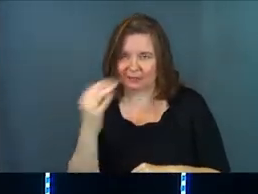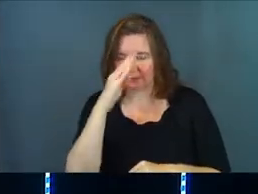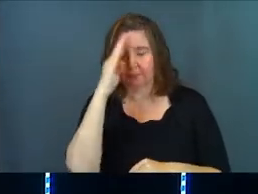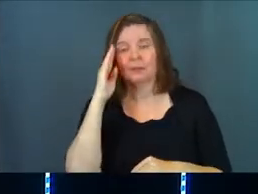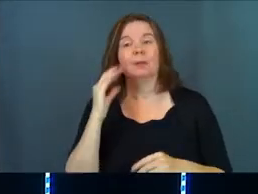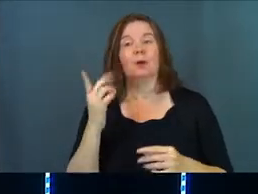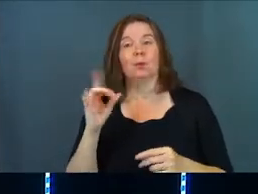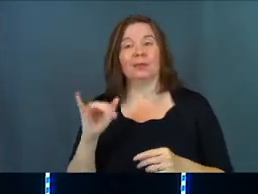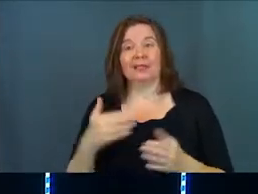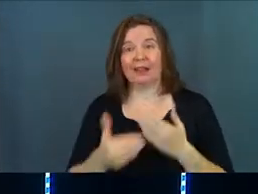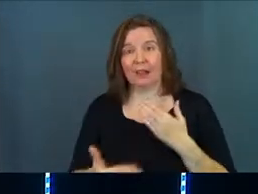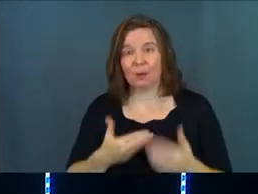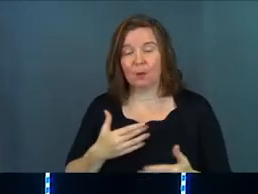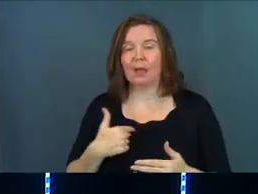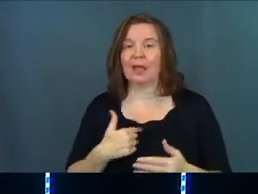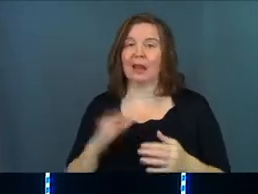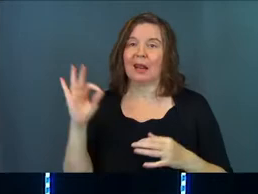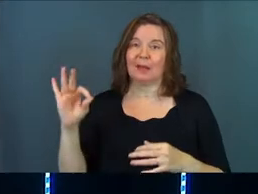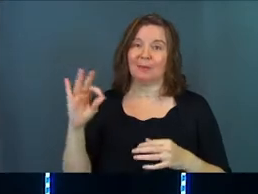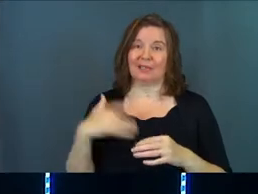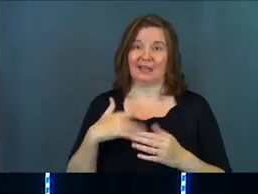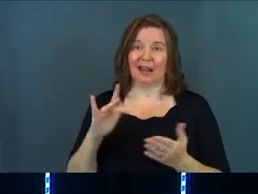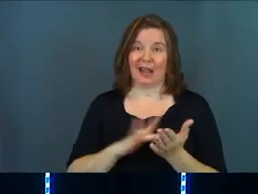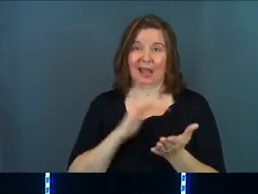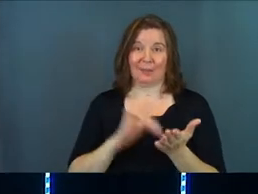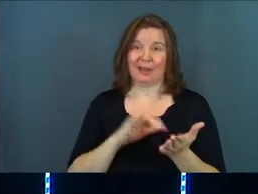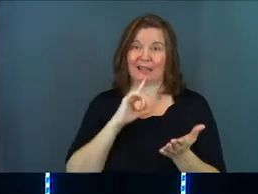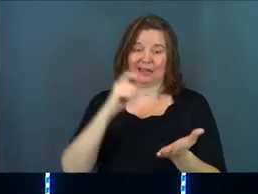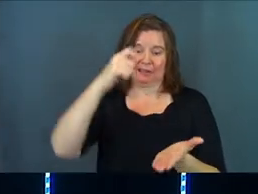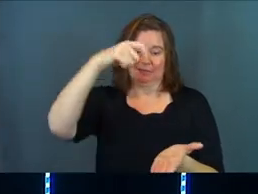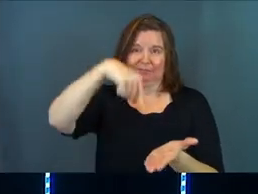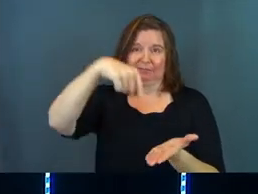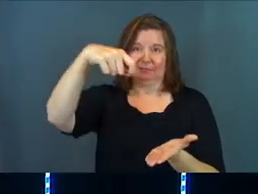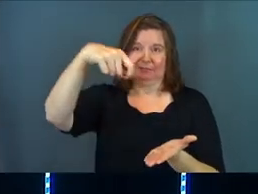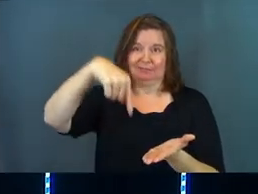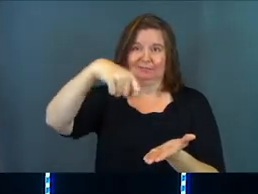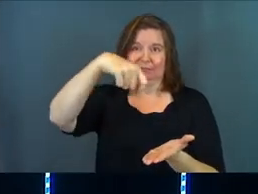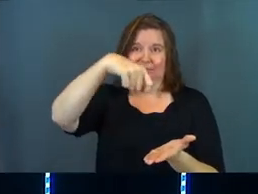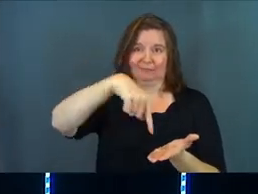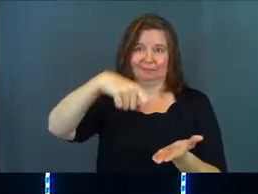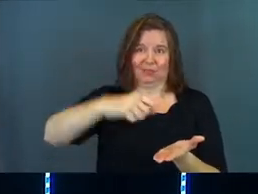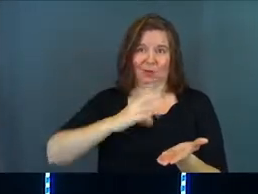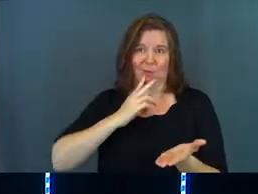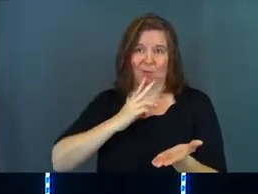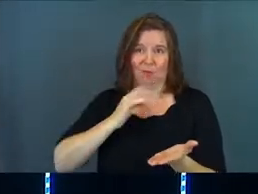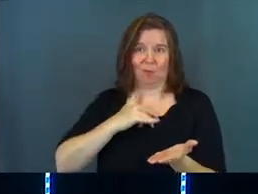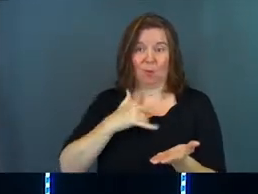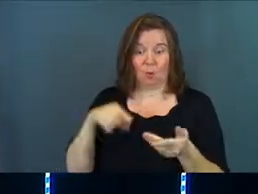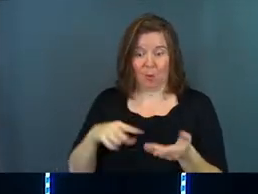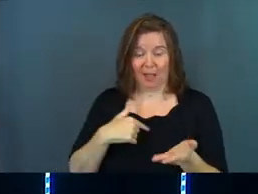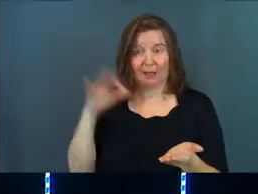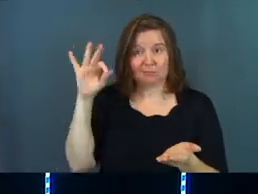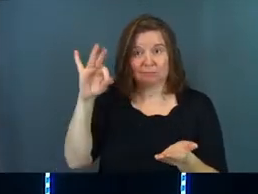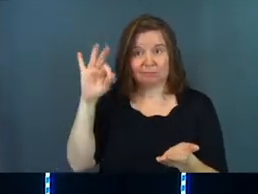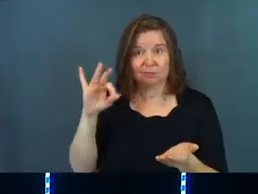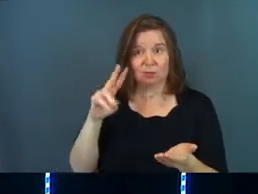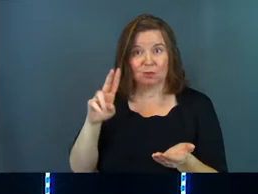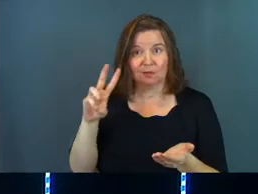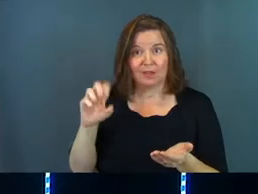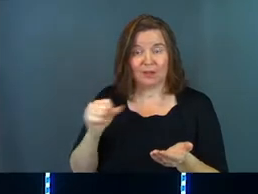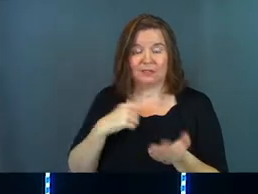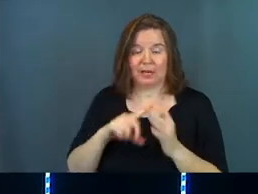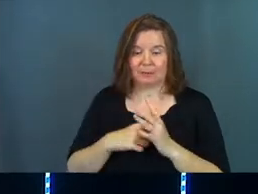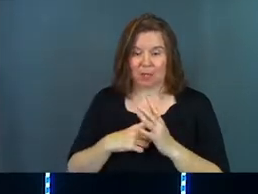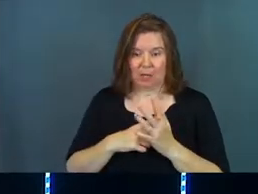idea. But we did anyway. And I preach on an iPad and literally it's sprinkling on my iPad screen while I'm doing the vows.